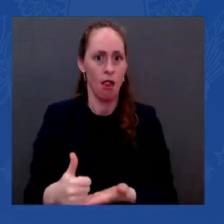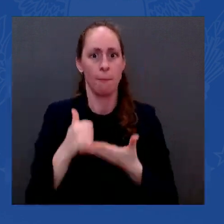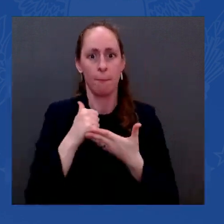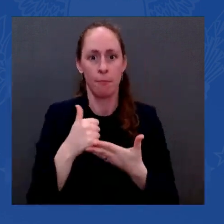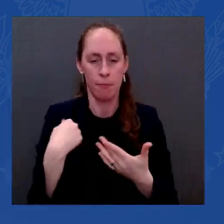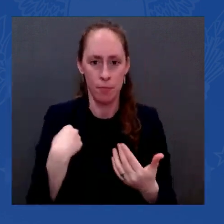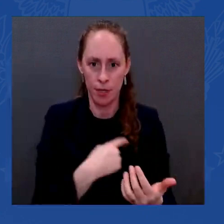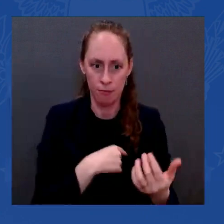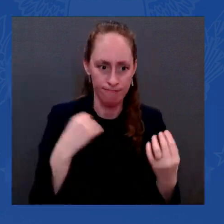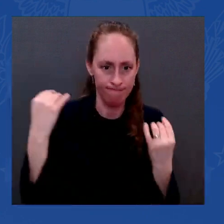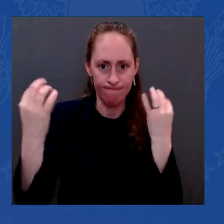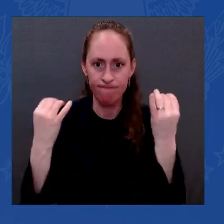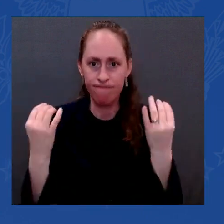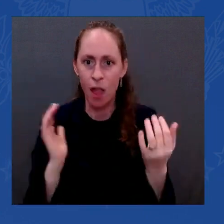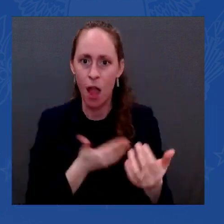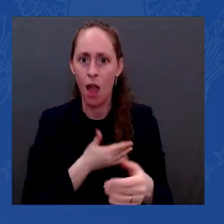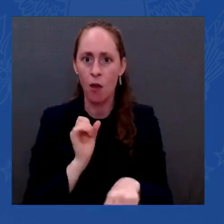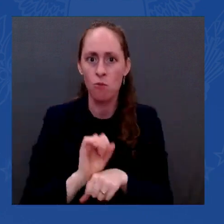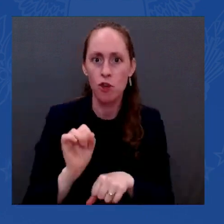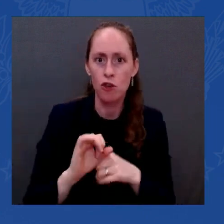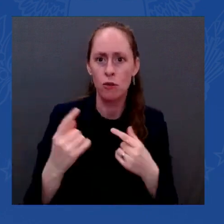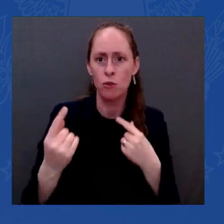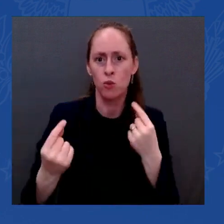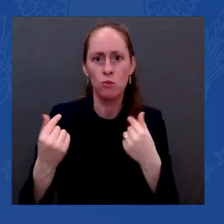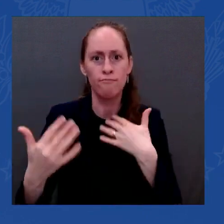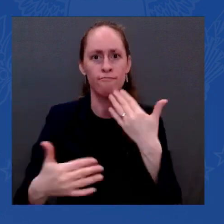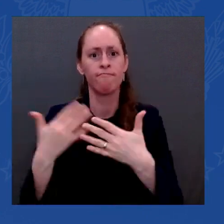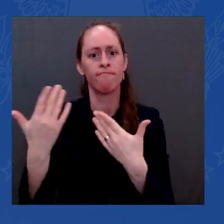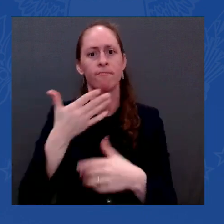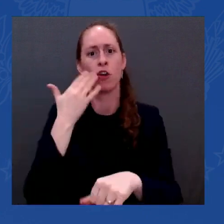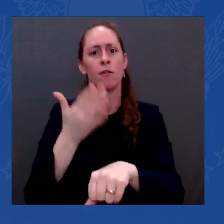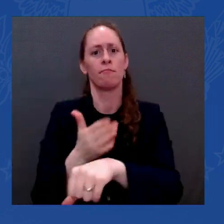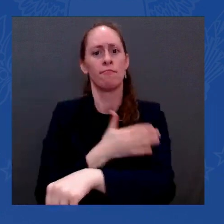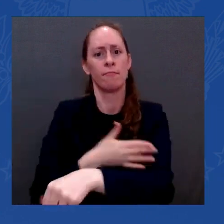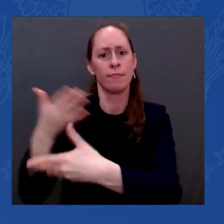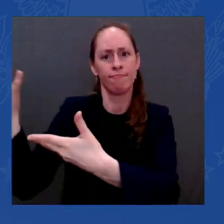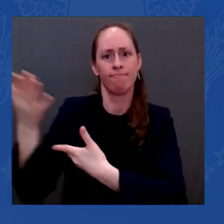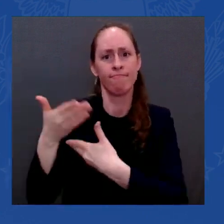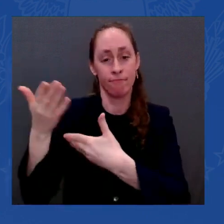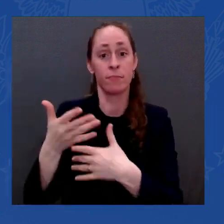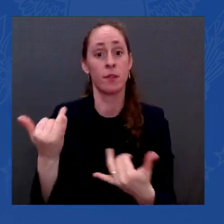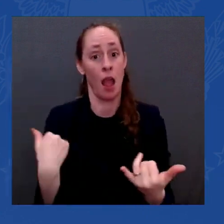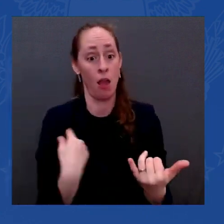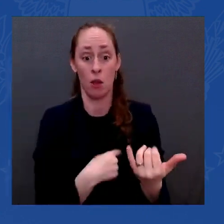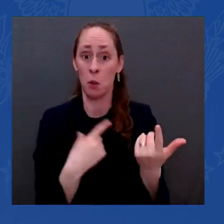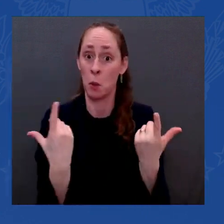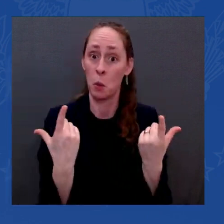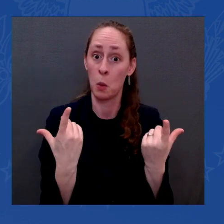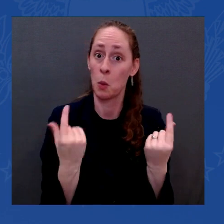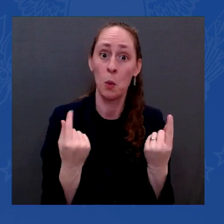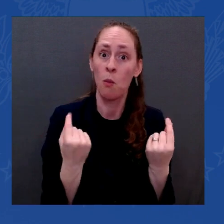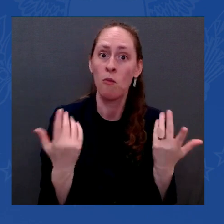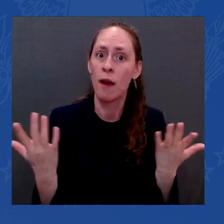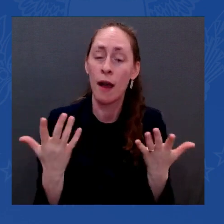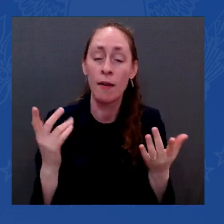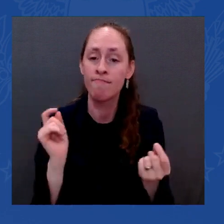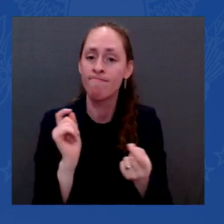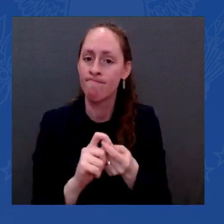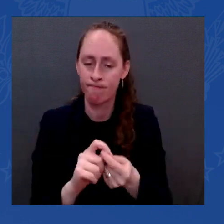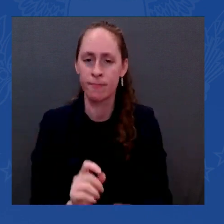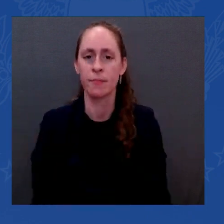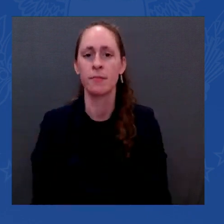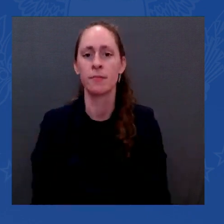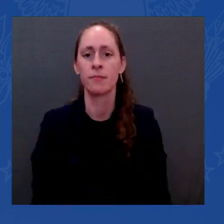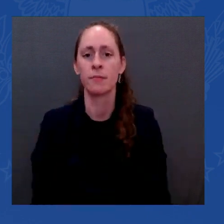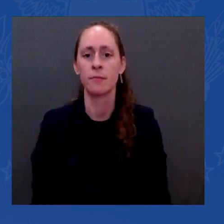complement more than $700 million that MP will invest by 2024 to create an American rare-earth